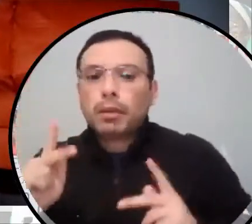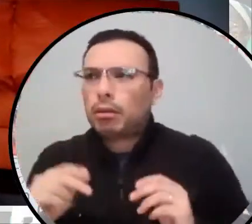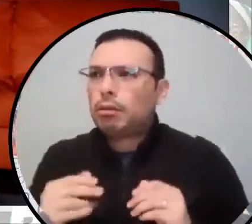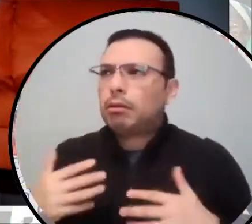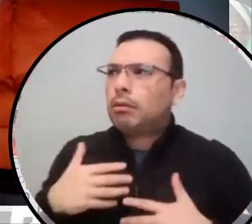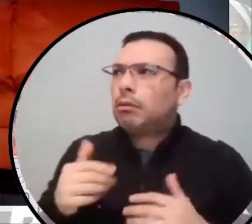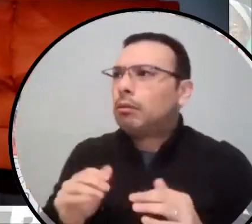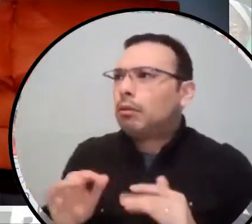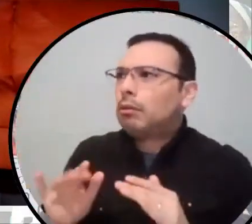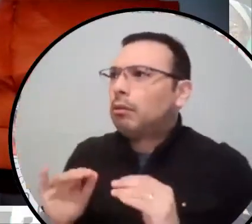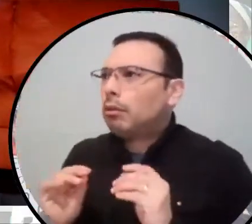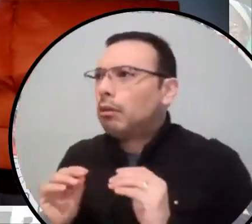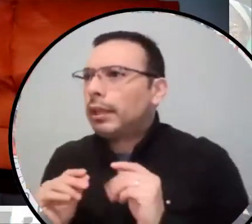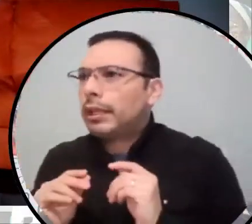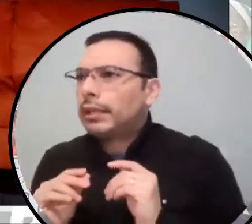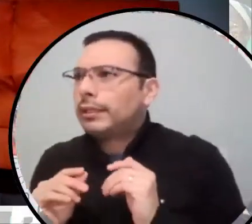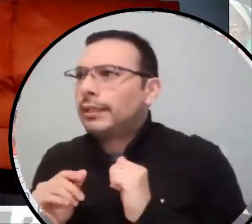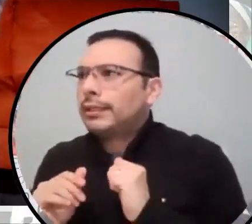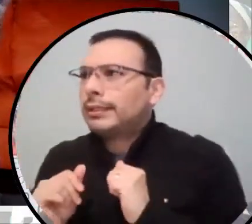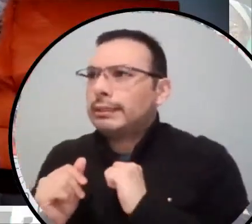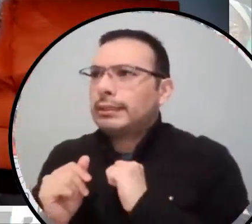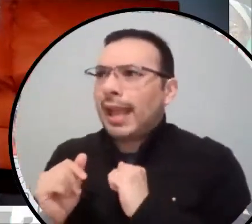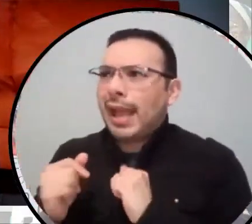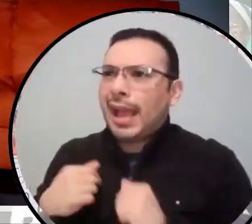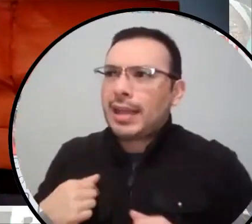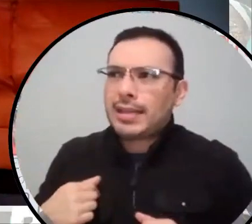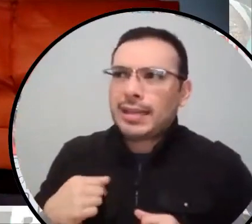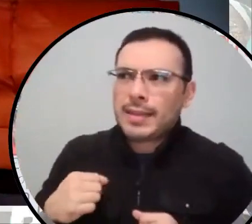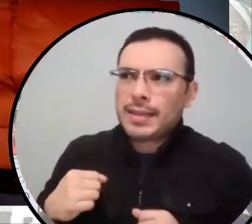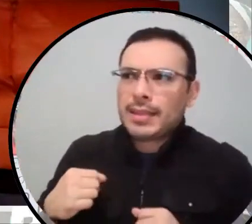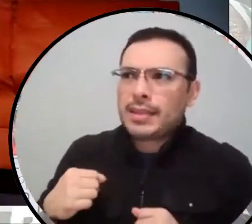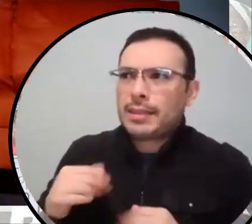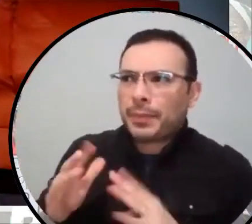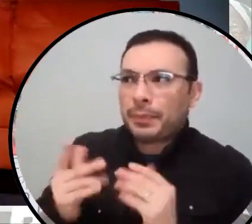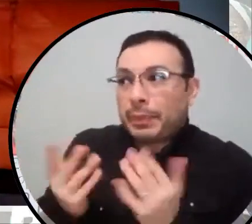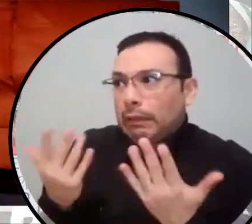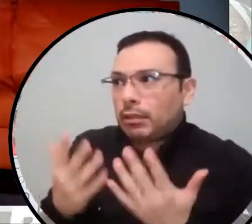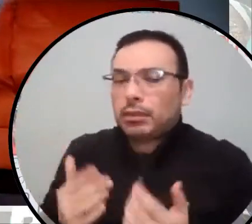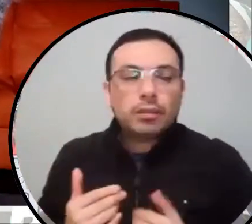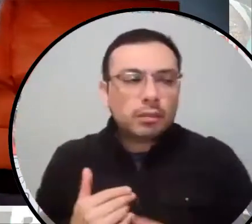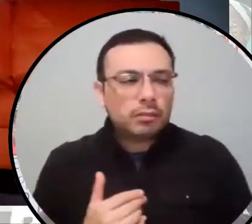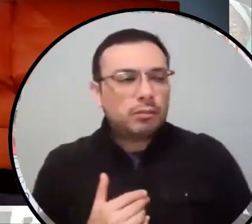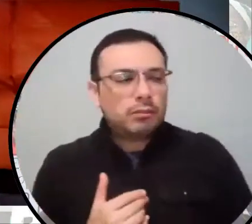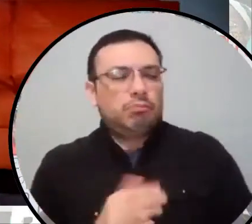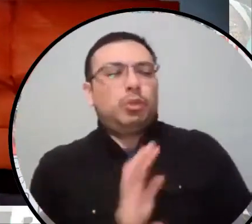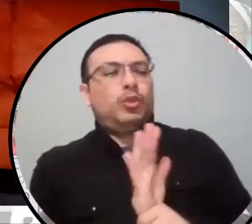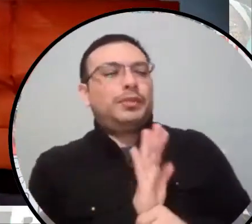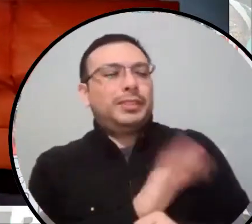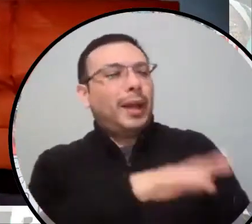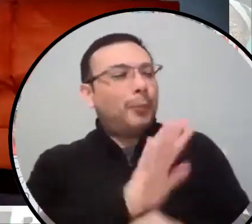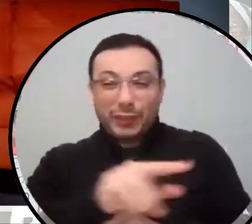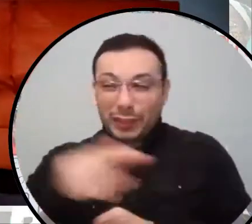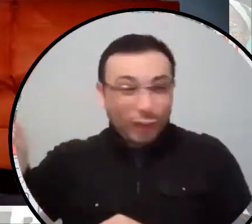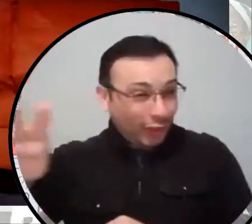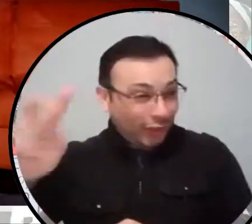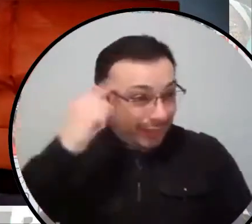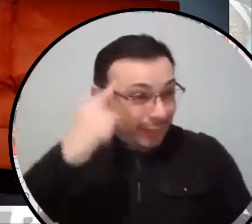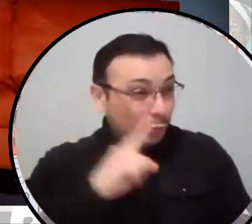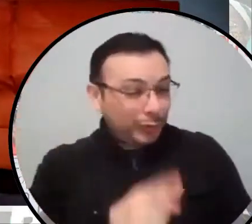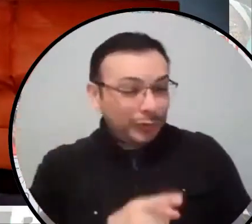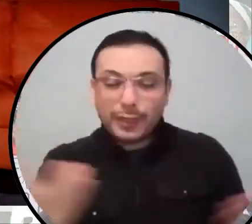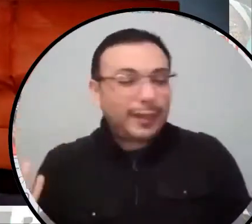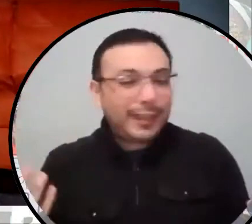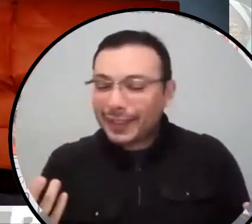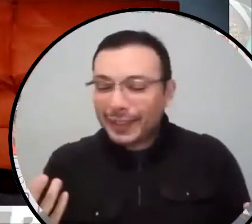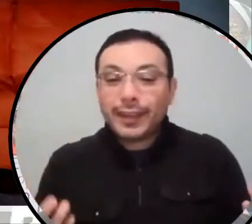well, they only saw scary things in the country on, on, in movies. Right. So we're, we're taught to fear each other. And, um, part of abolition